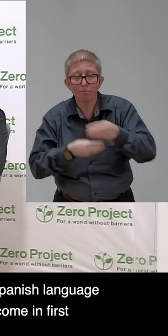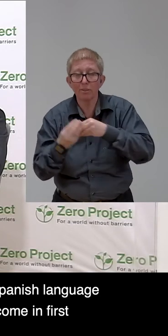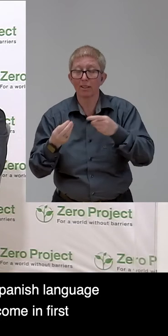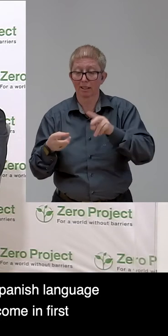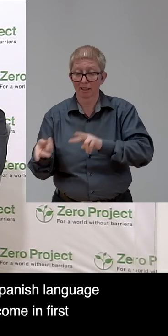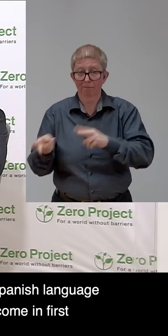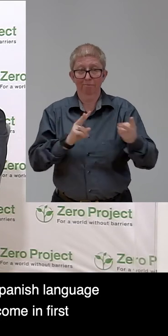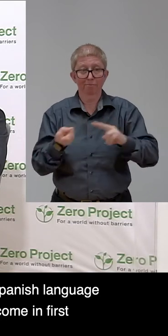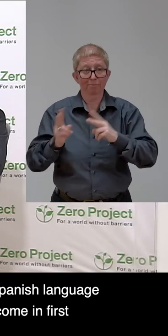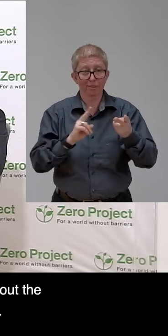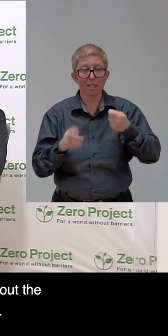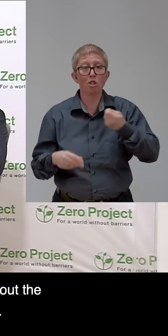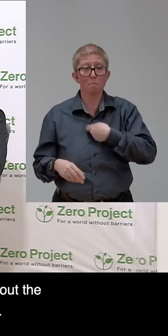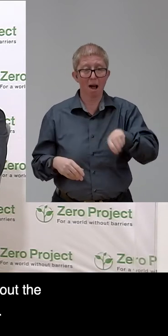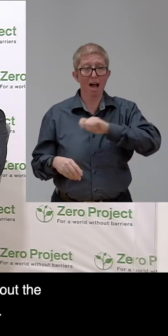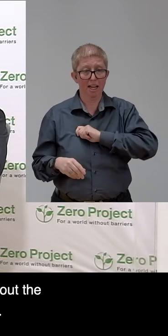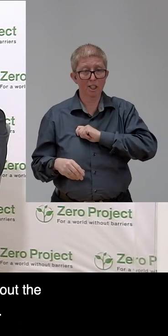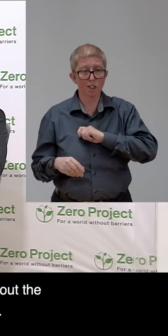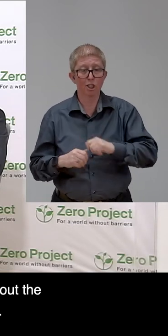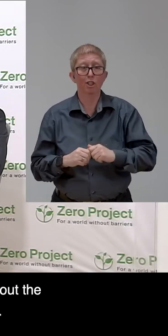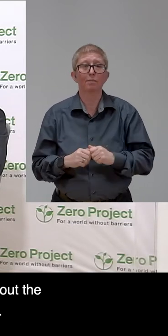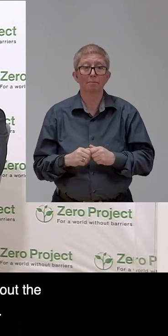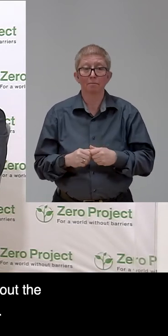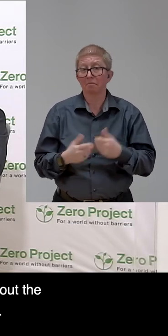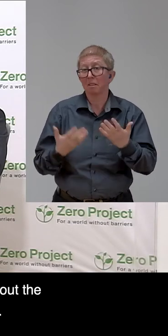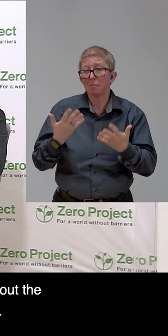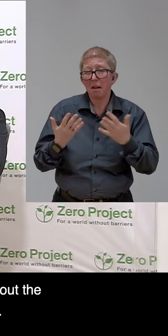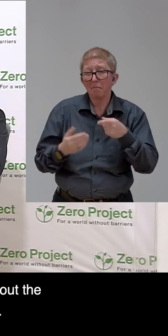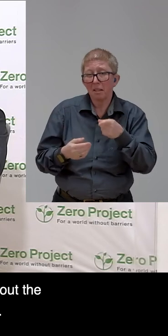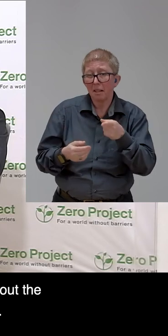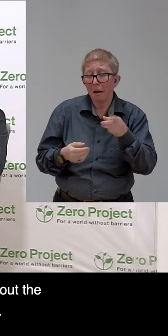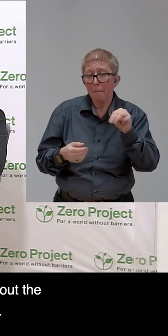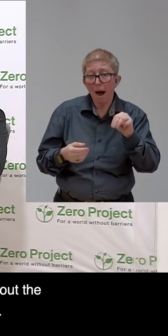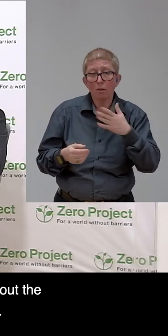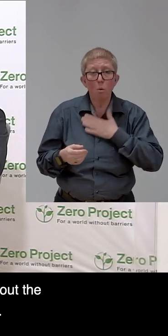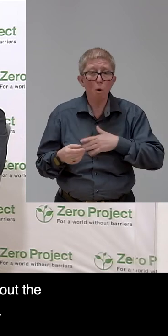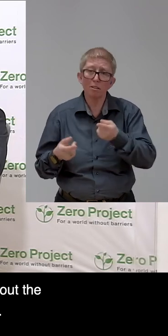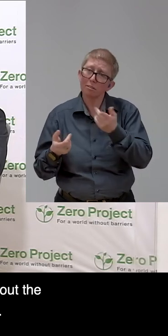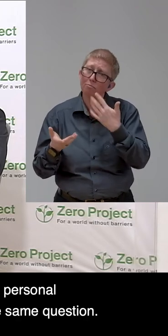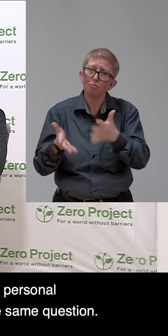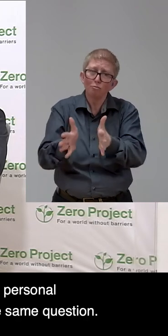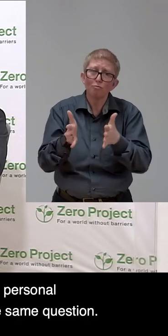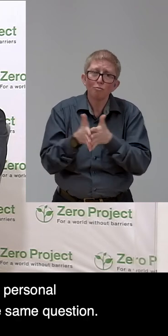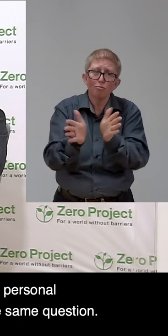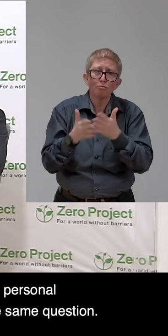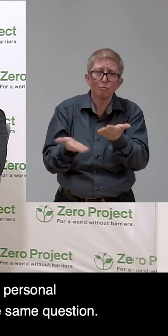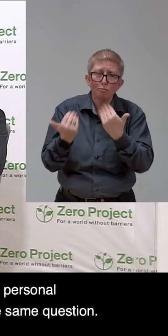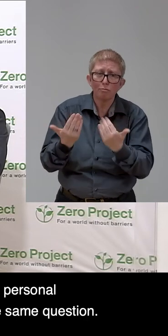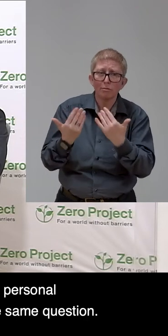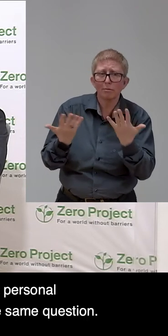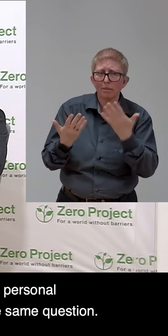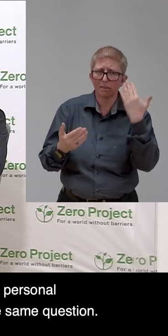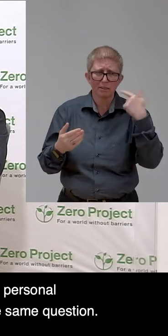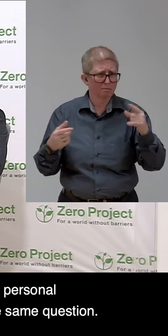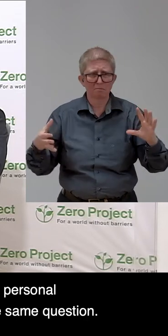Martin, maybe you come in first and put some light from your point of view about the cooperation with Fundación Descubrme, how works, what we